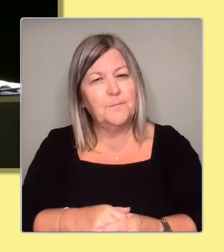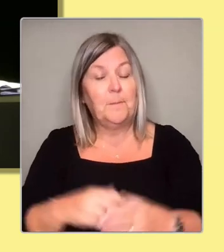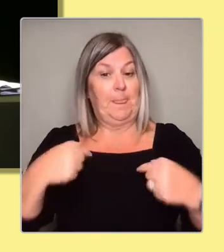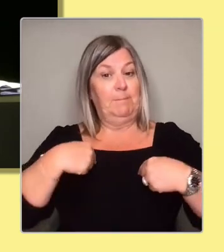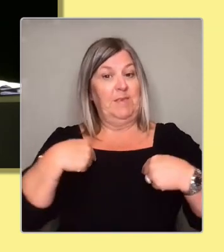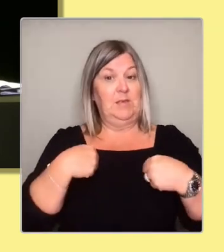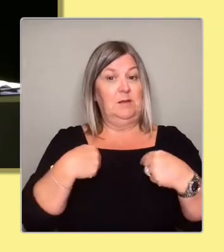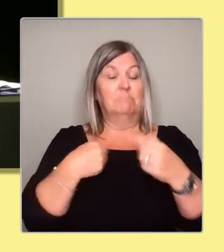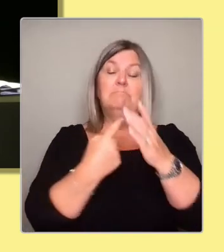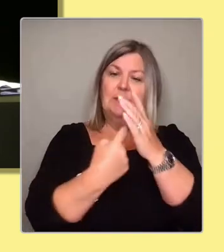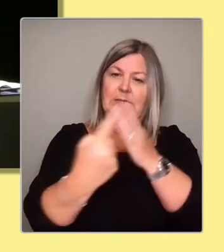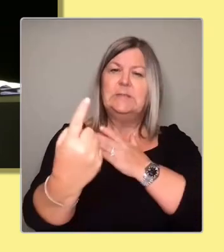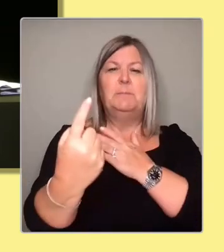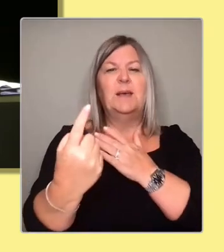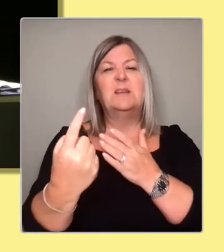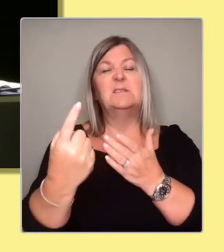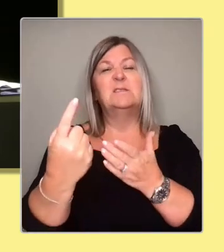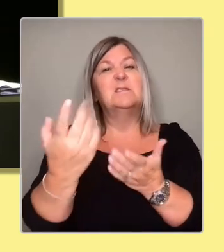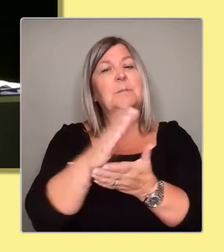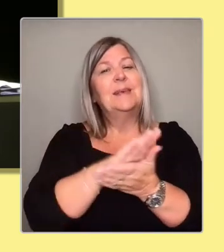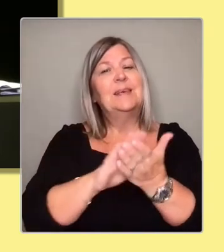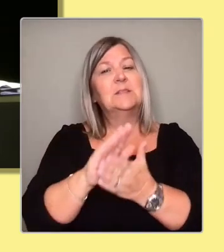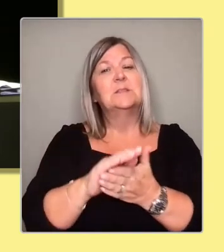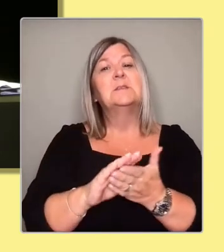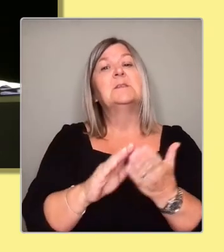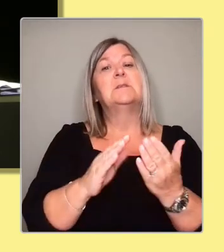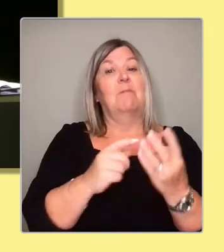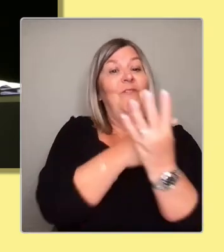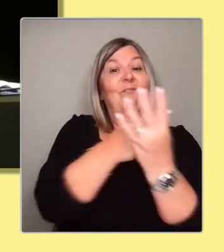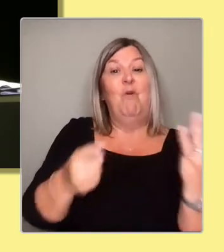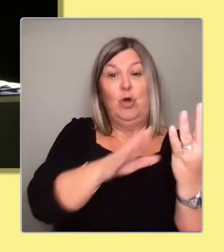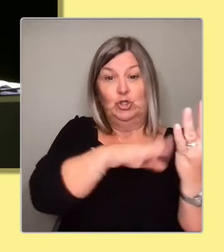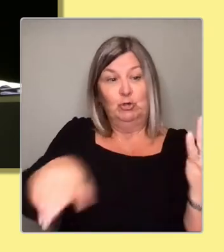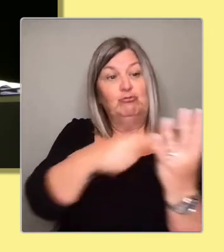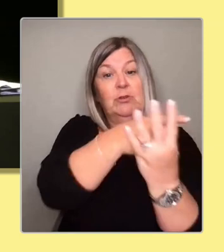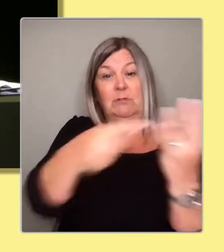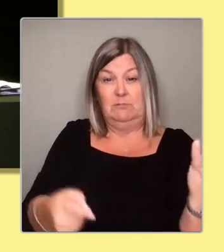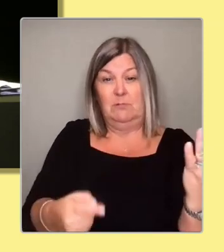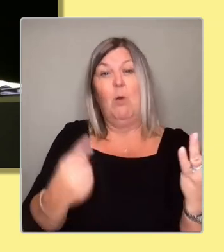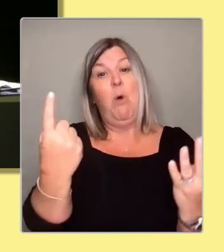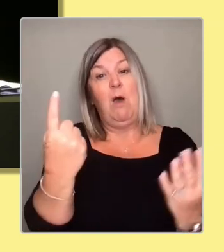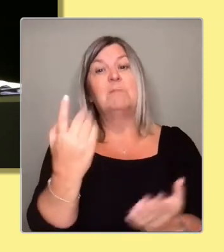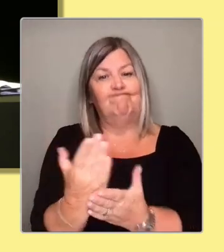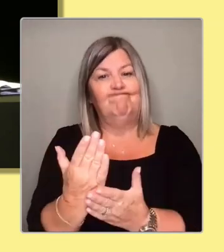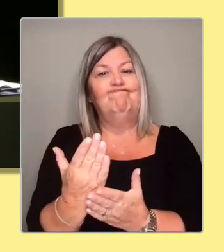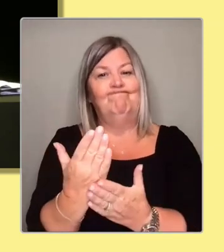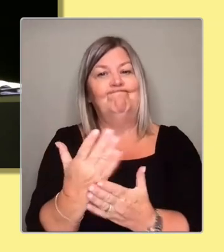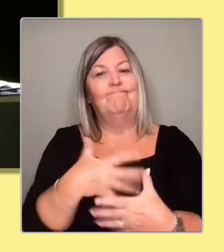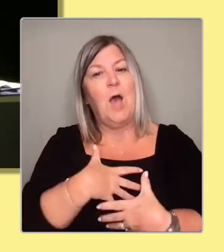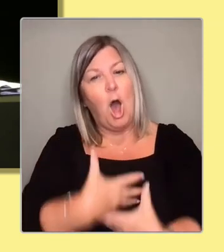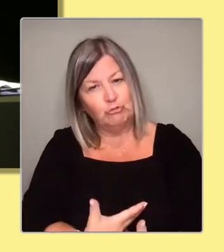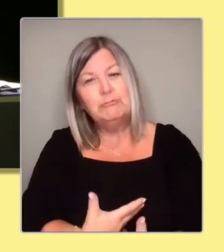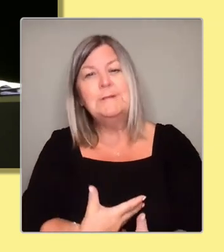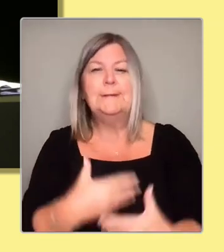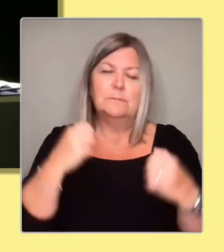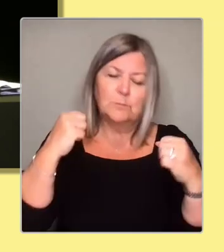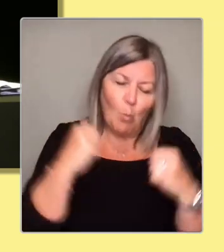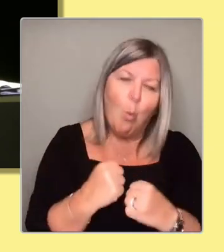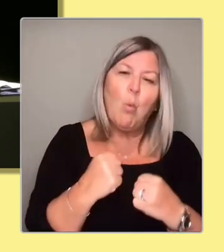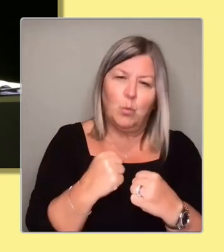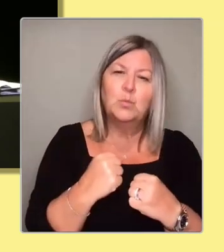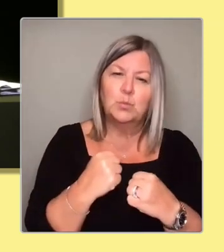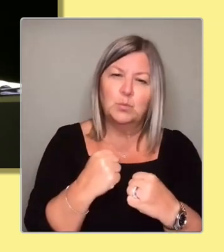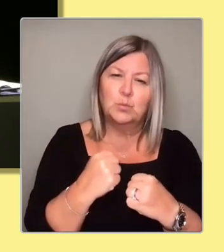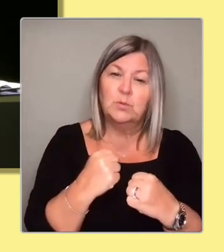the fact that one in four children tonight will go to bed hungry and cold in a land that has a plentiful supply of food